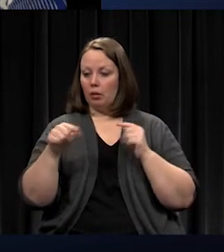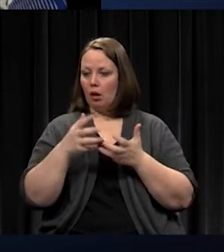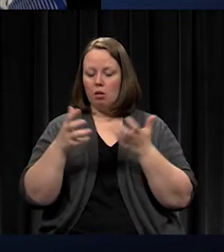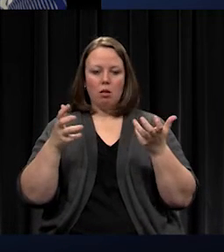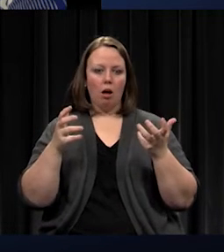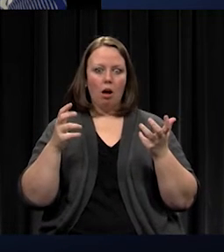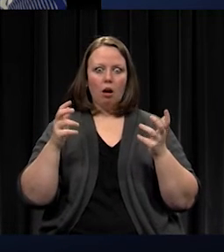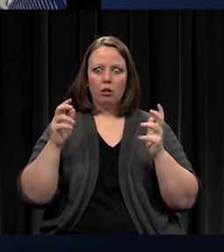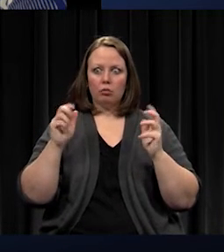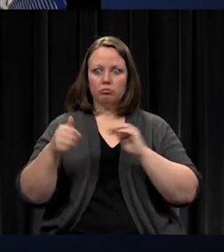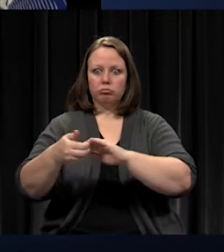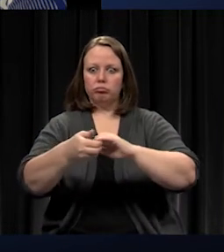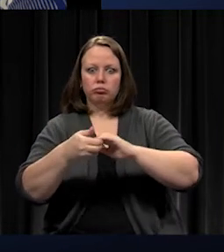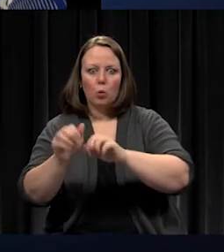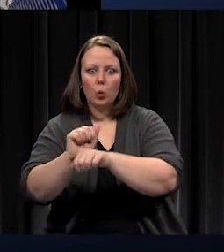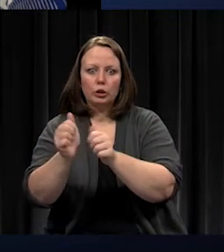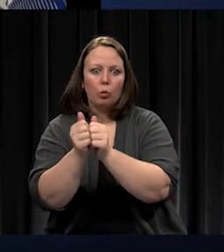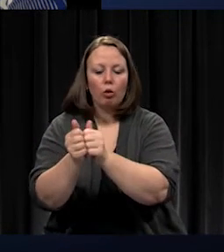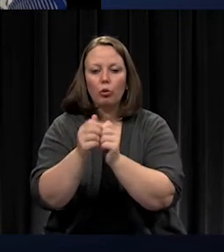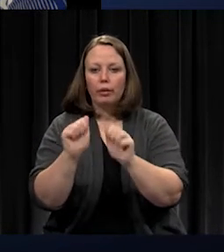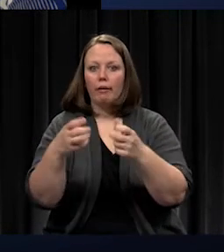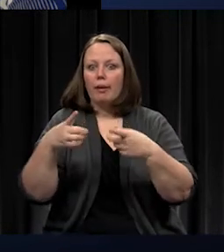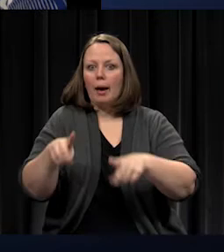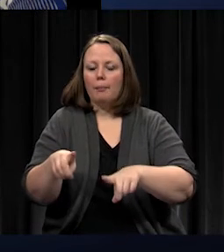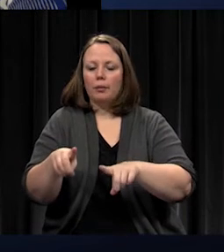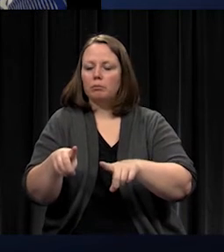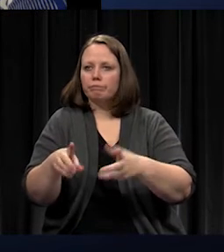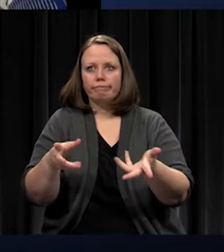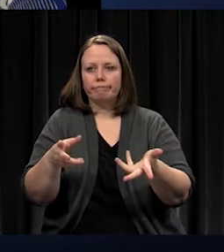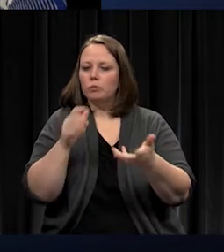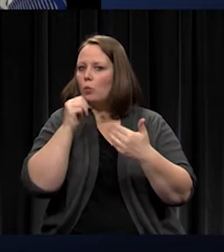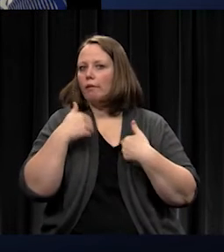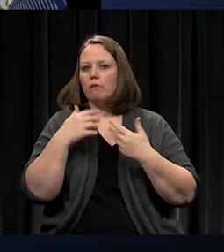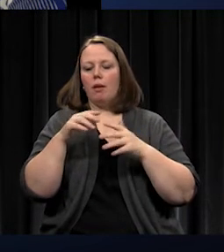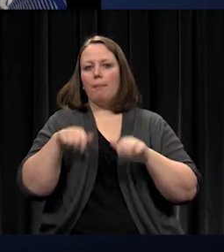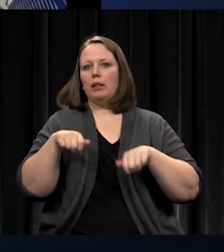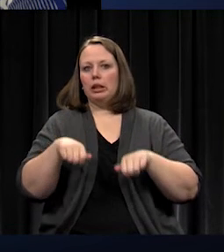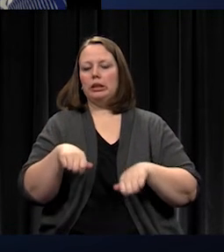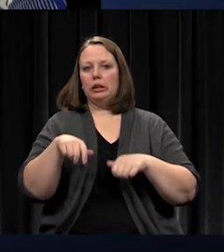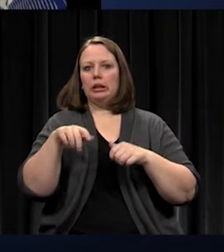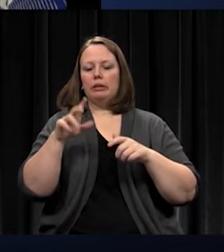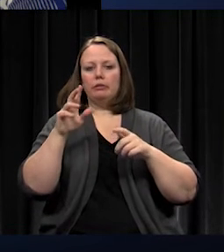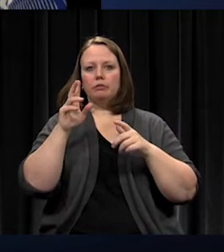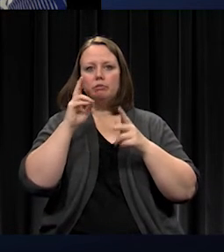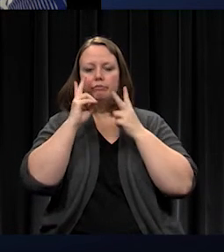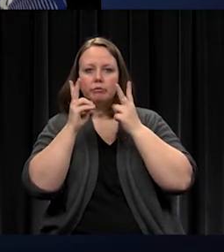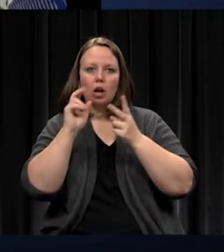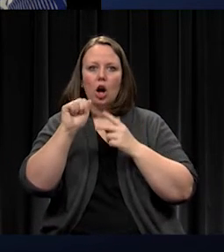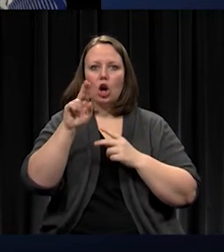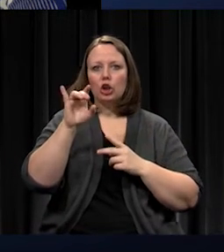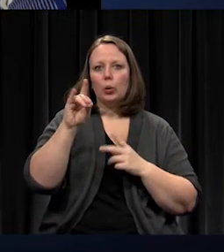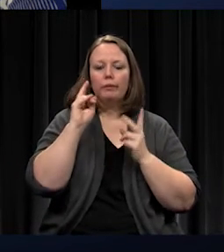ability to do audio-visual. We have upgrades that we need in our district video production and the IRC.